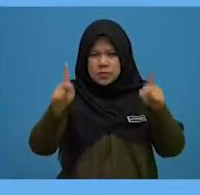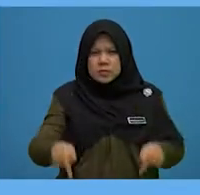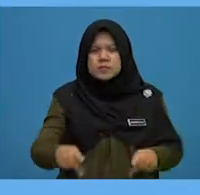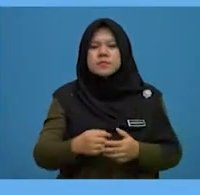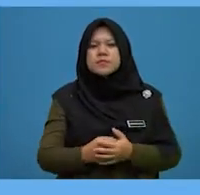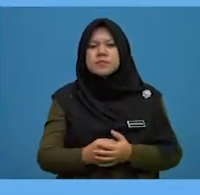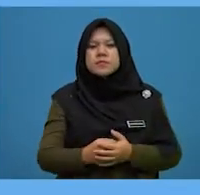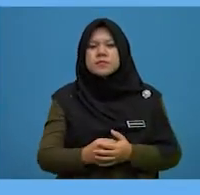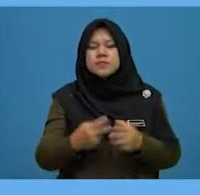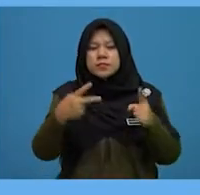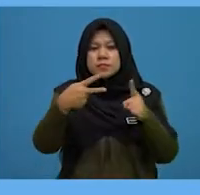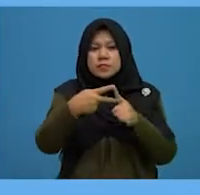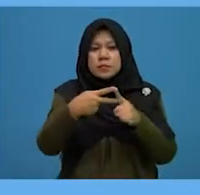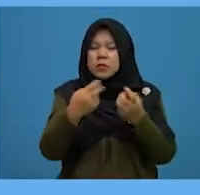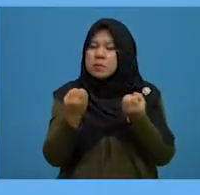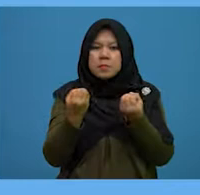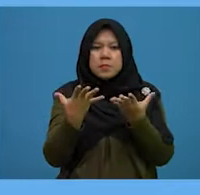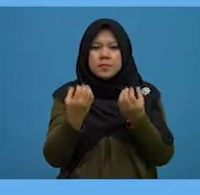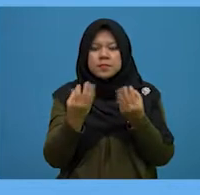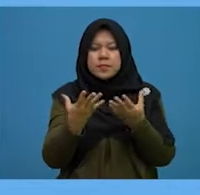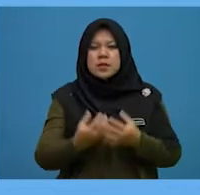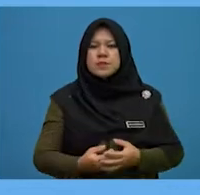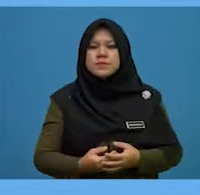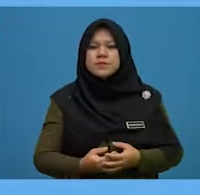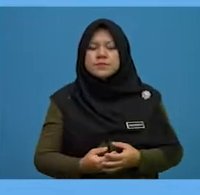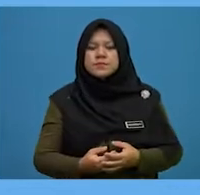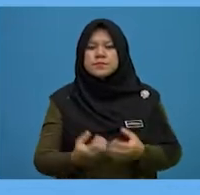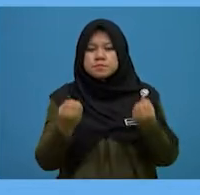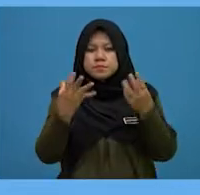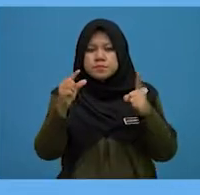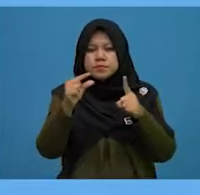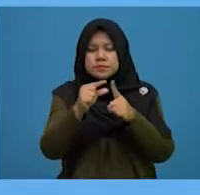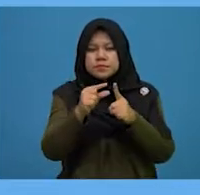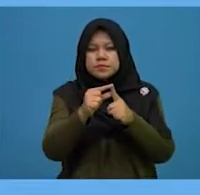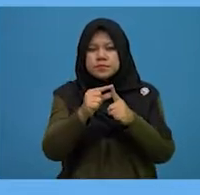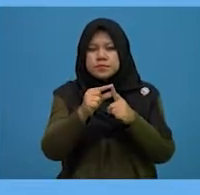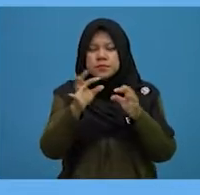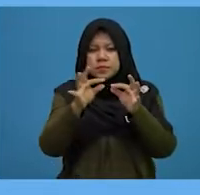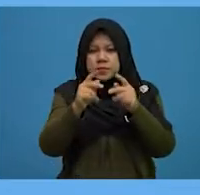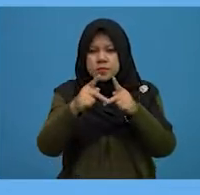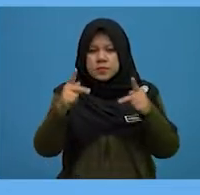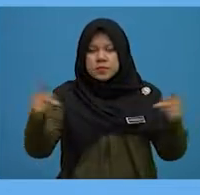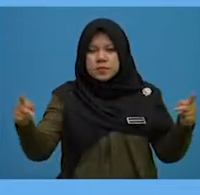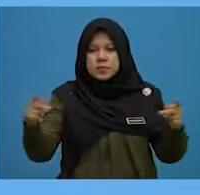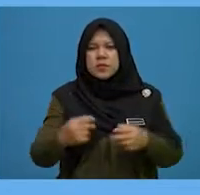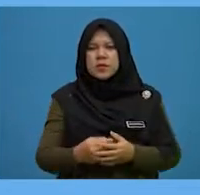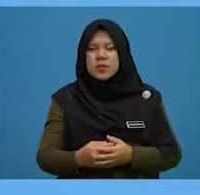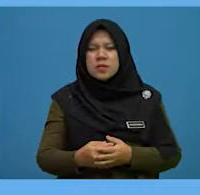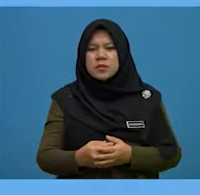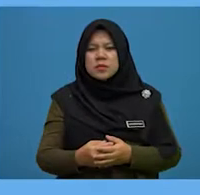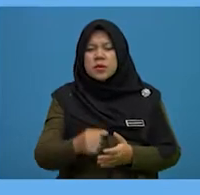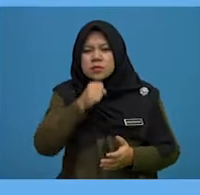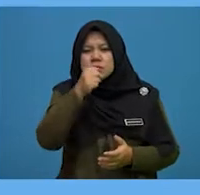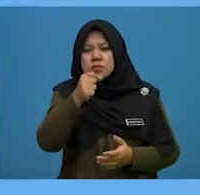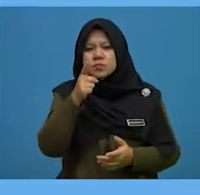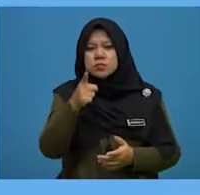vocabulary vary. You will see many words and phrases coined to ask